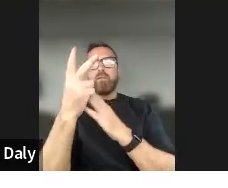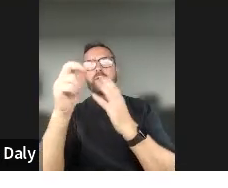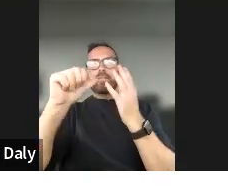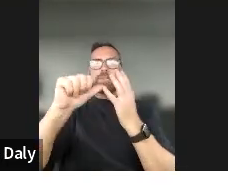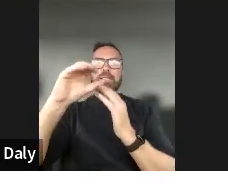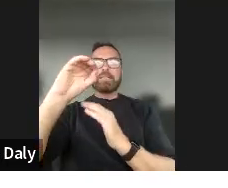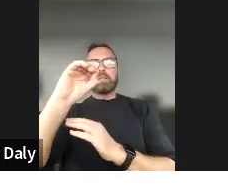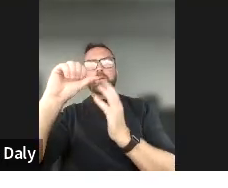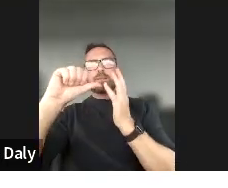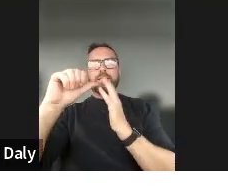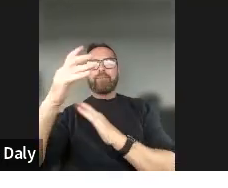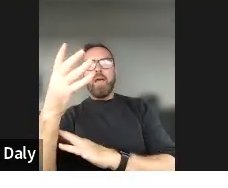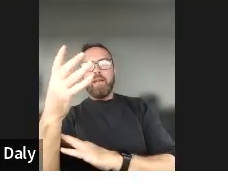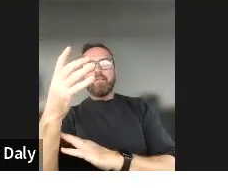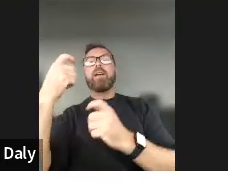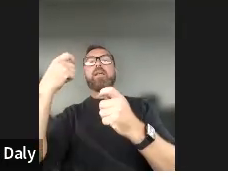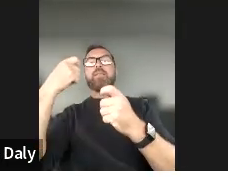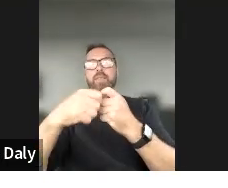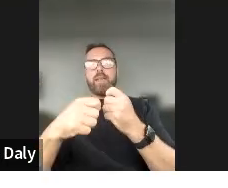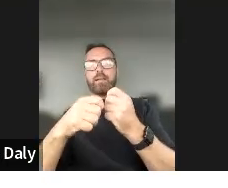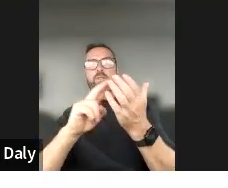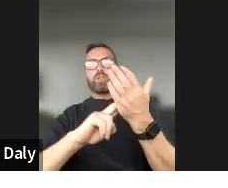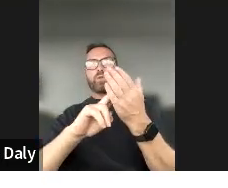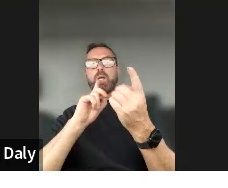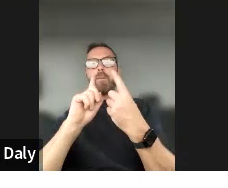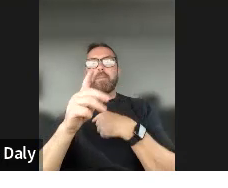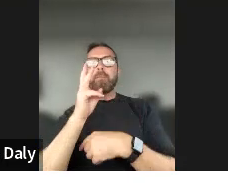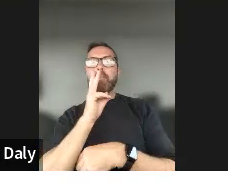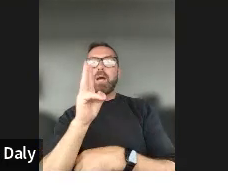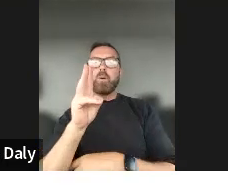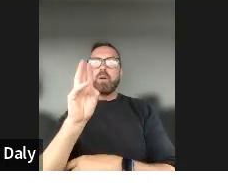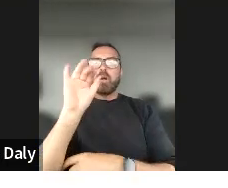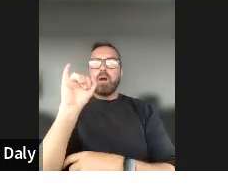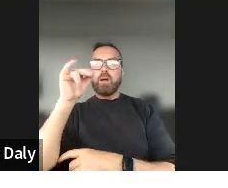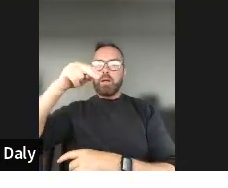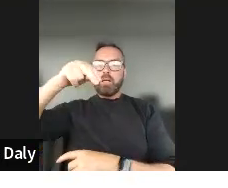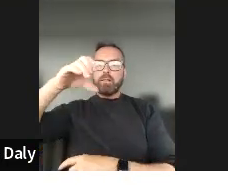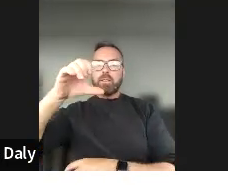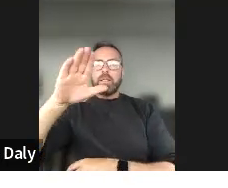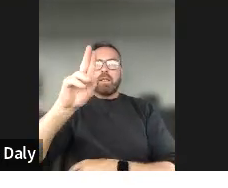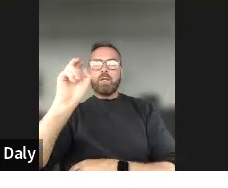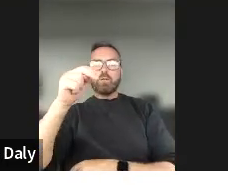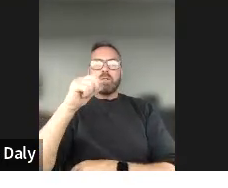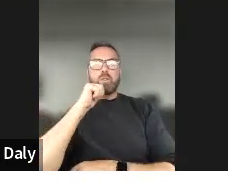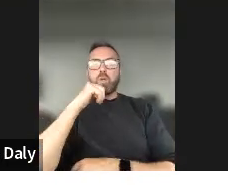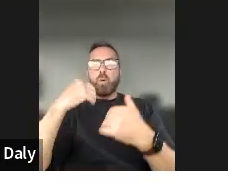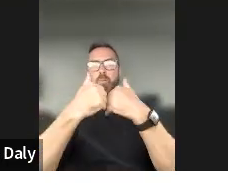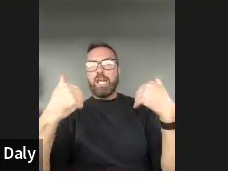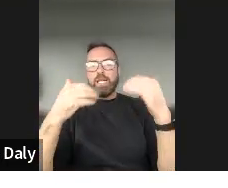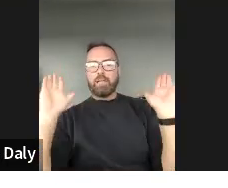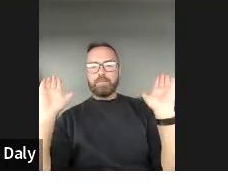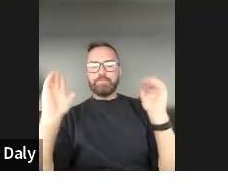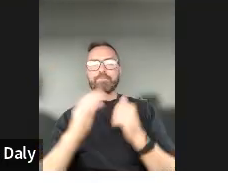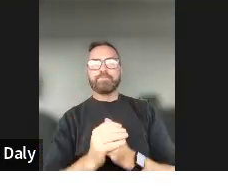65 and then you again put the passcode inclusion with no break after it um